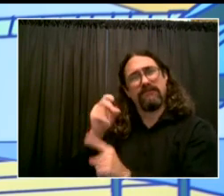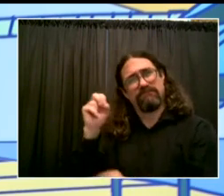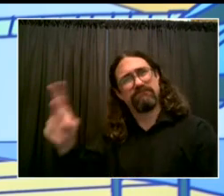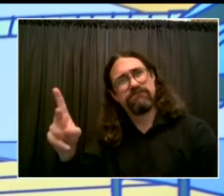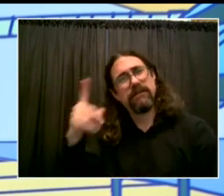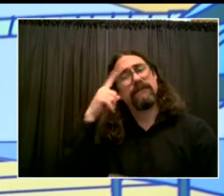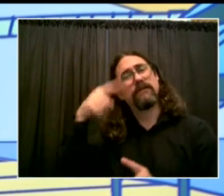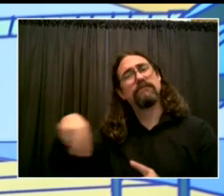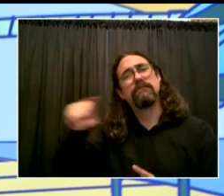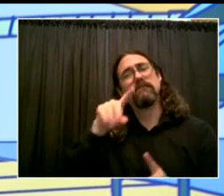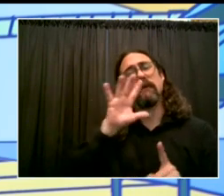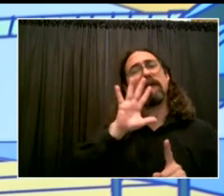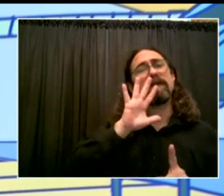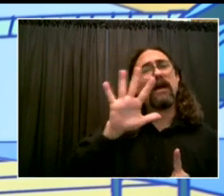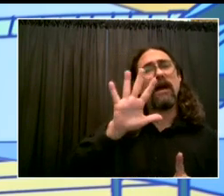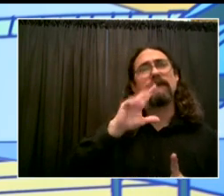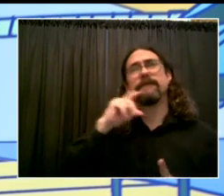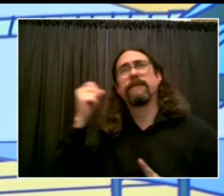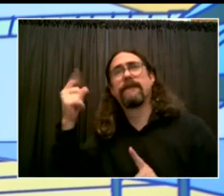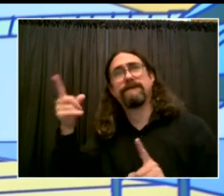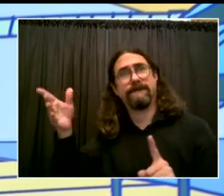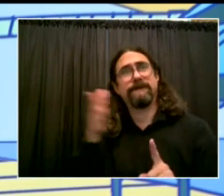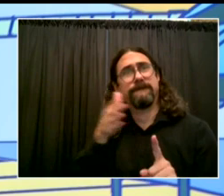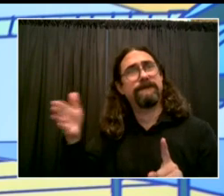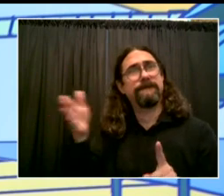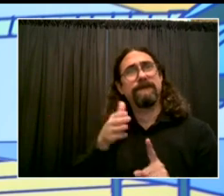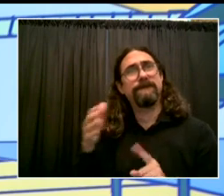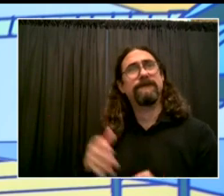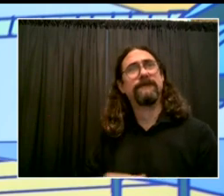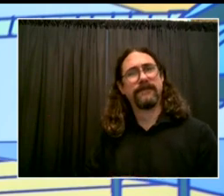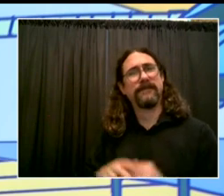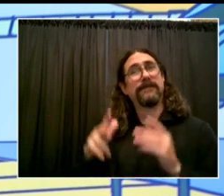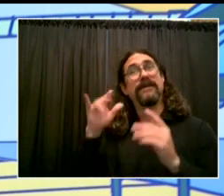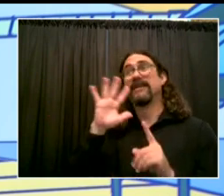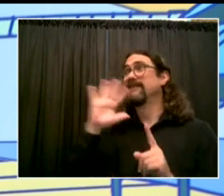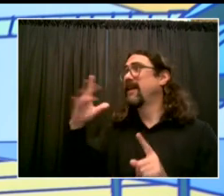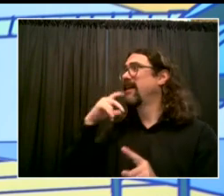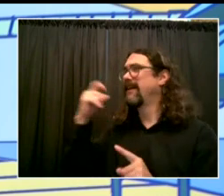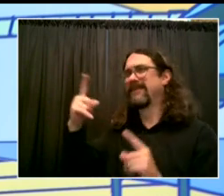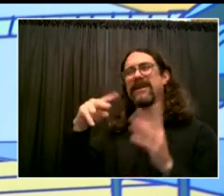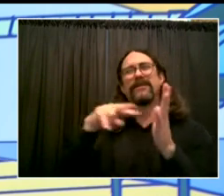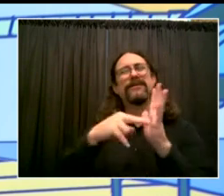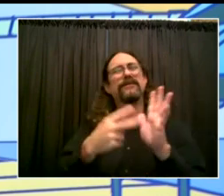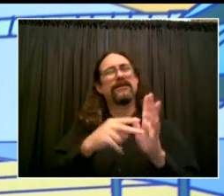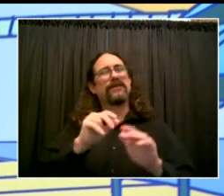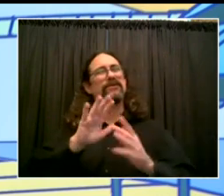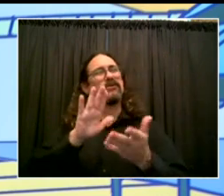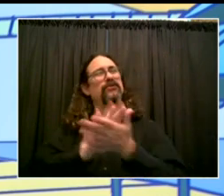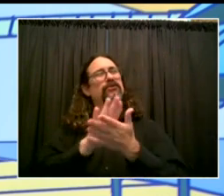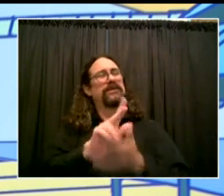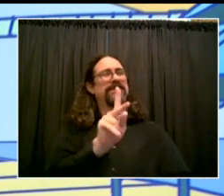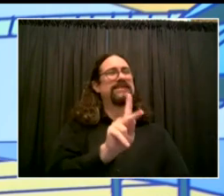to the portal and how we're going to make sure that kids provide their information, Chancellor Misha Ross-Porter.